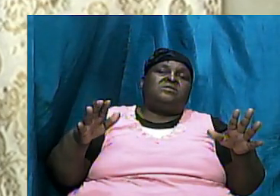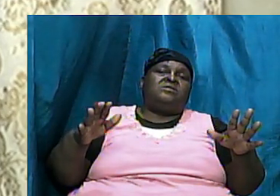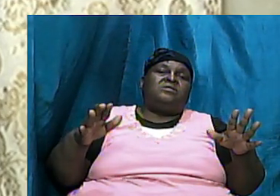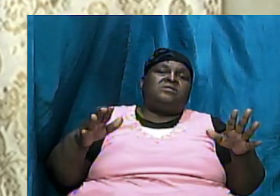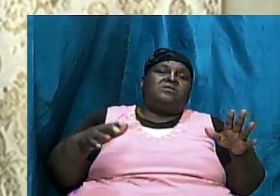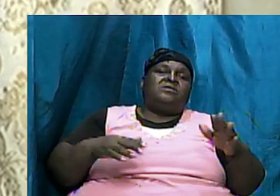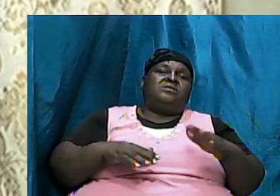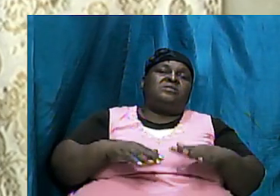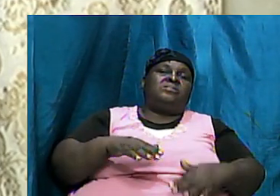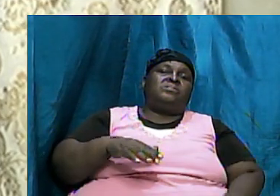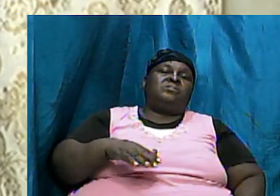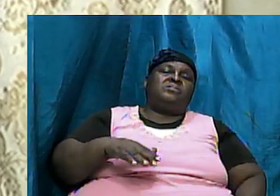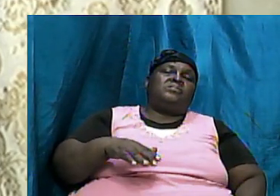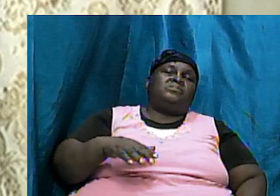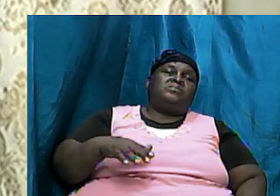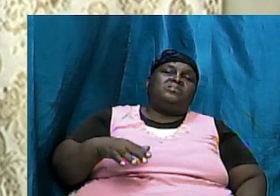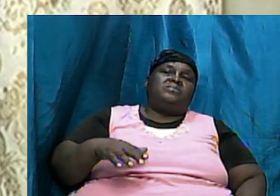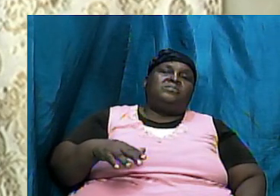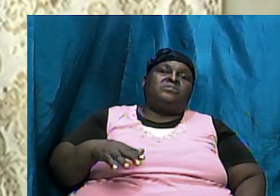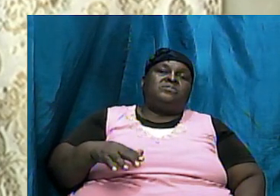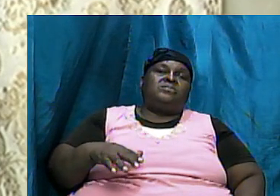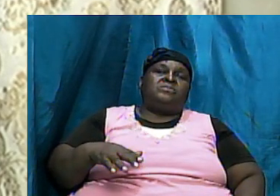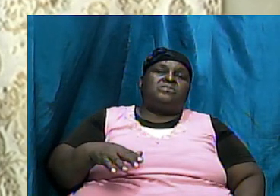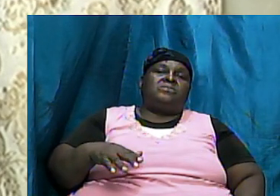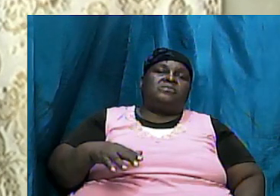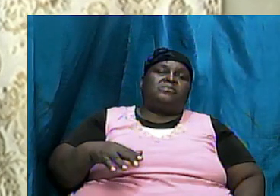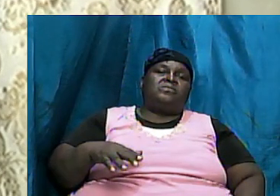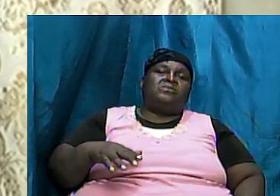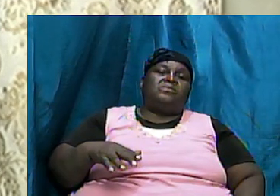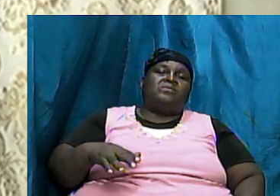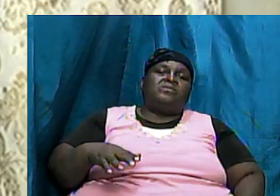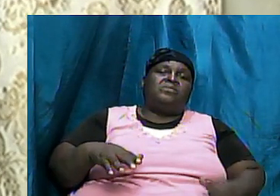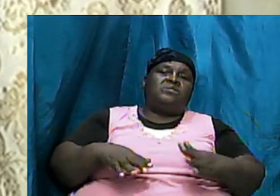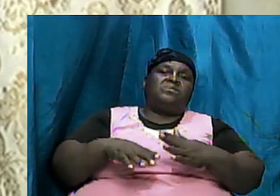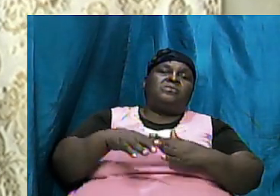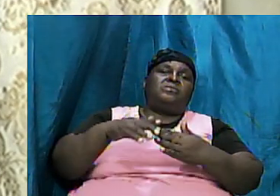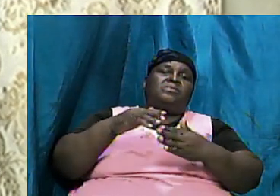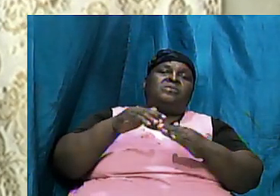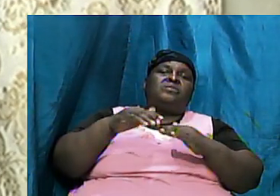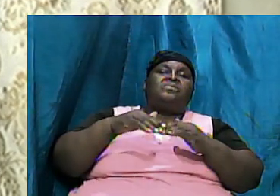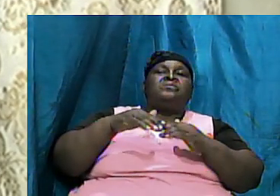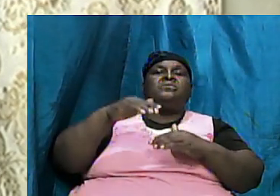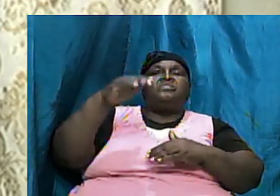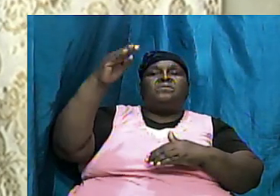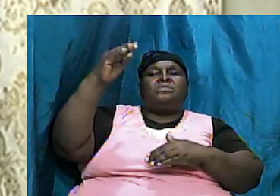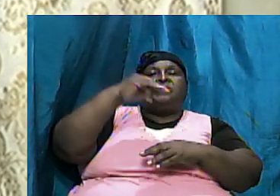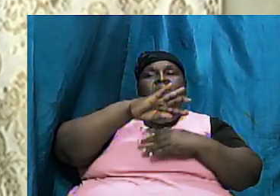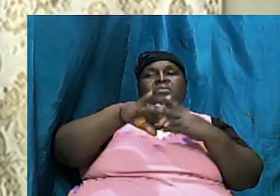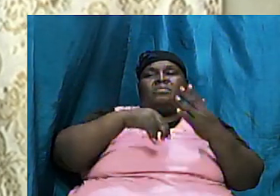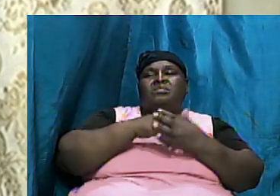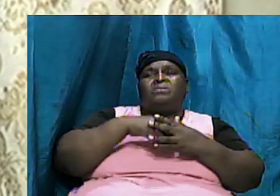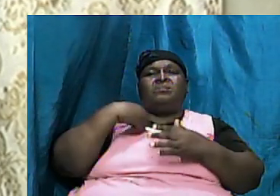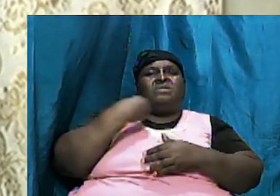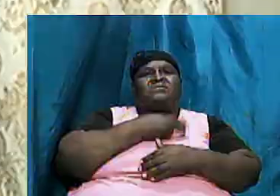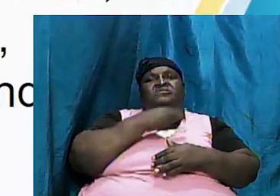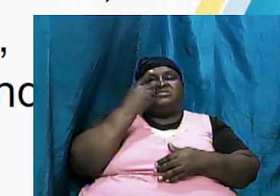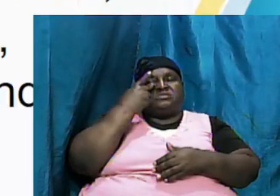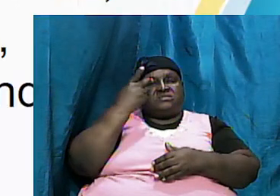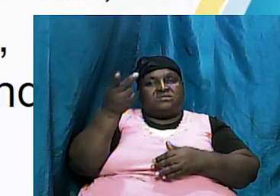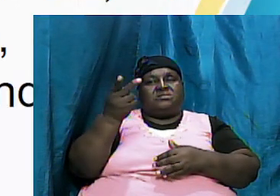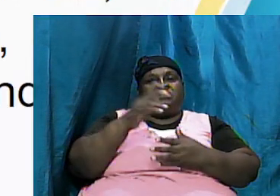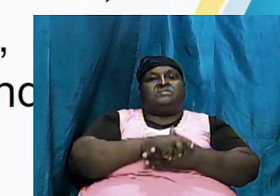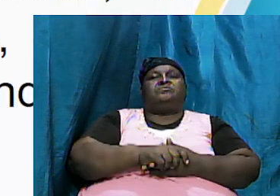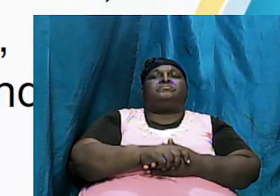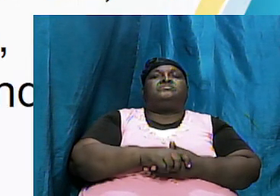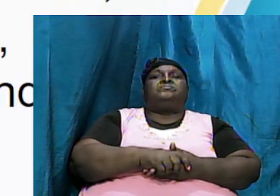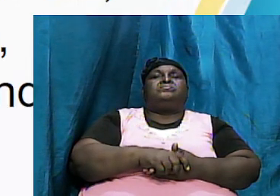section bring the screen back up for all of us to see then we would want to just look at a